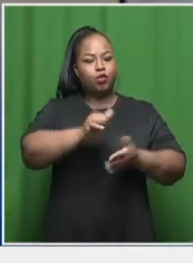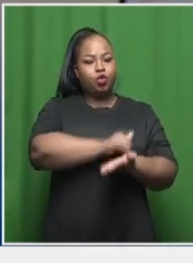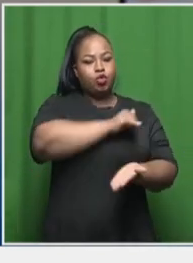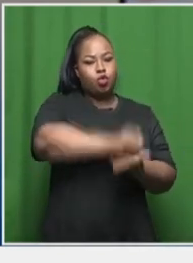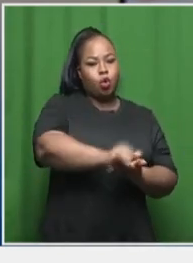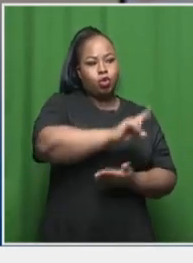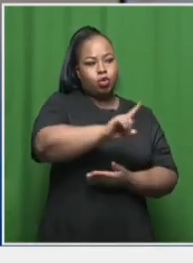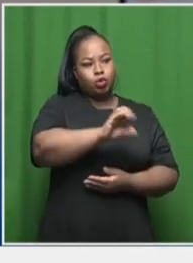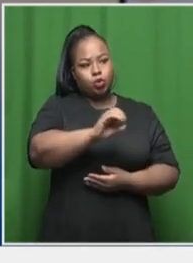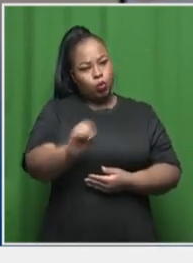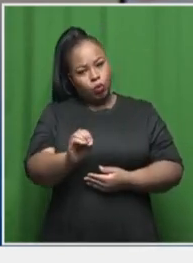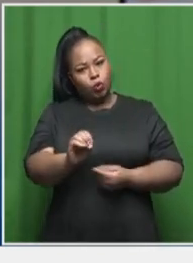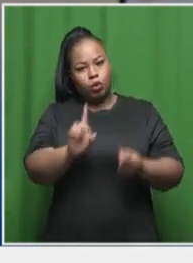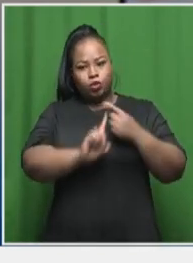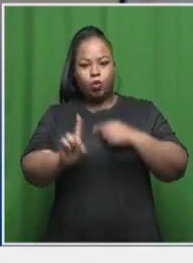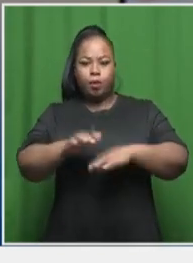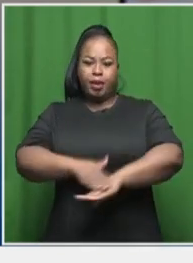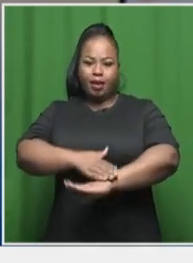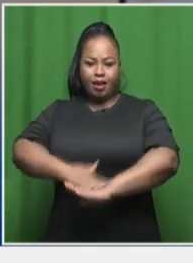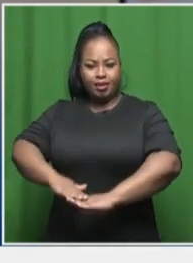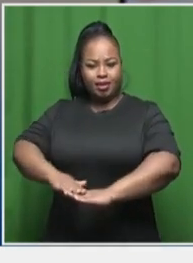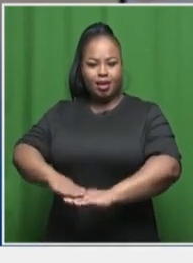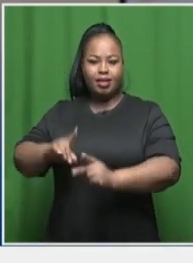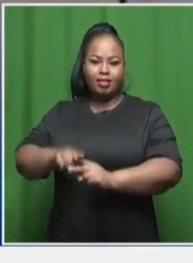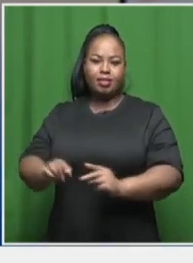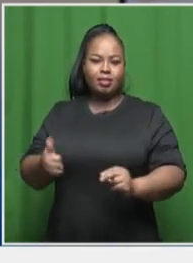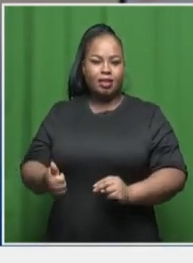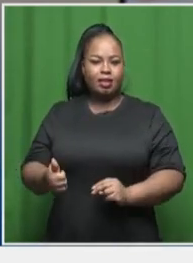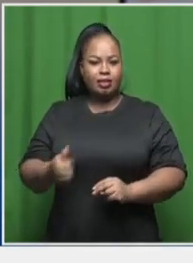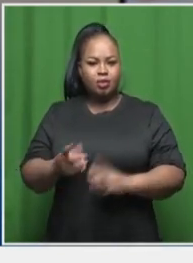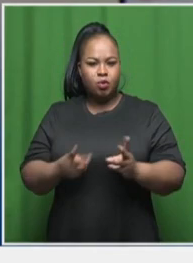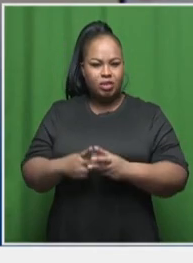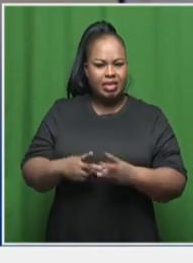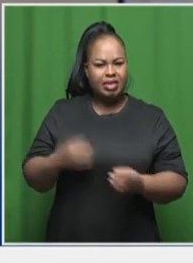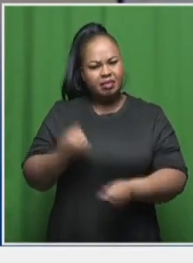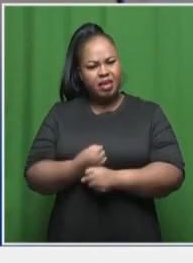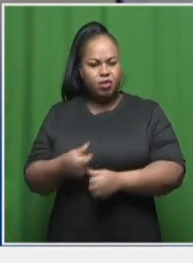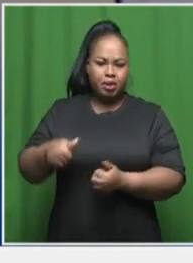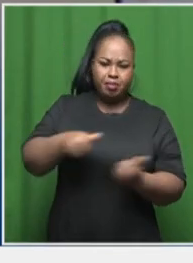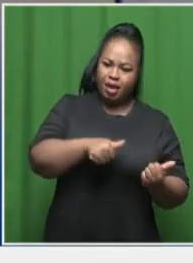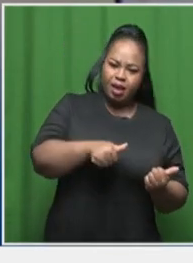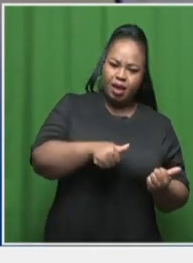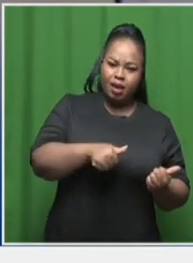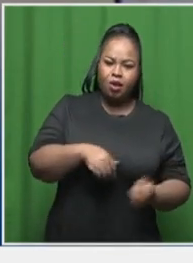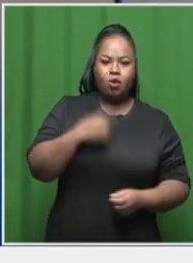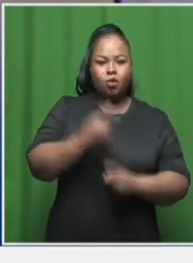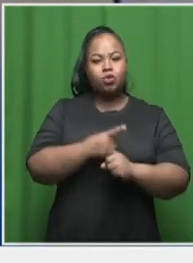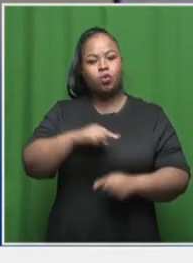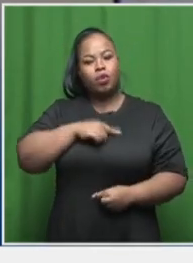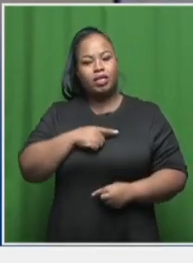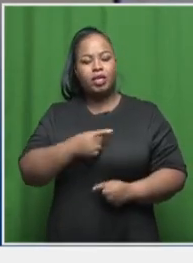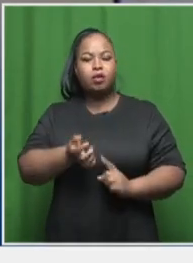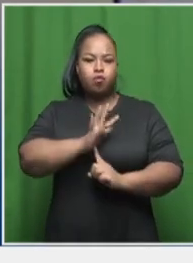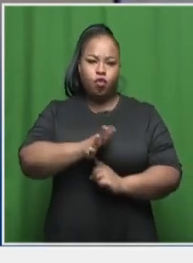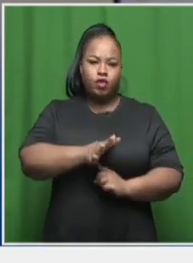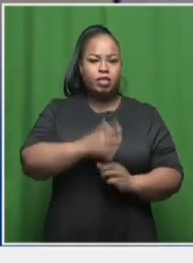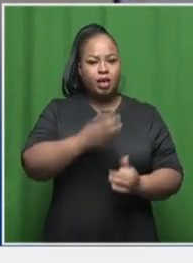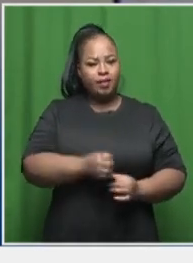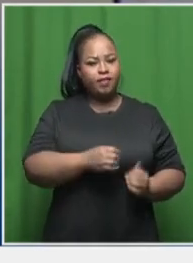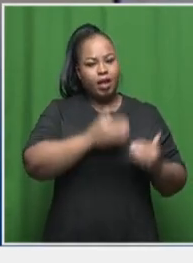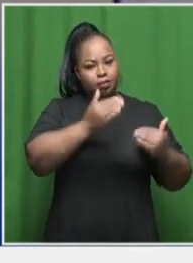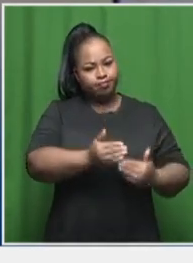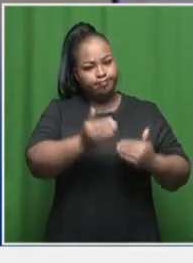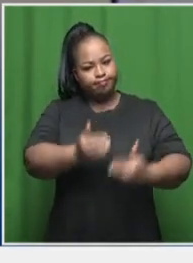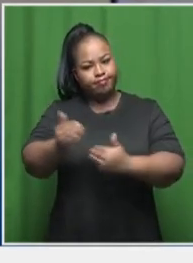zoo to Madagascar. then them kind of making their way back, you know, because then the movies has sequels where they